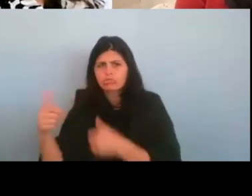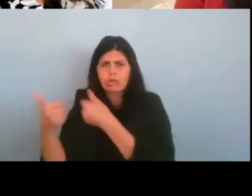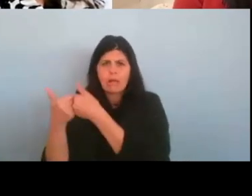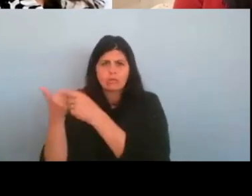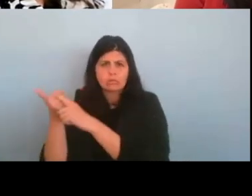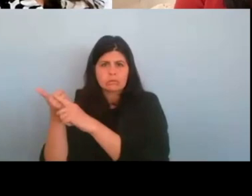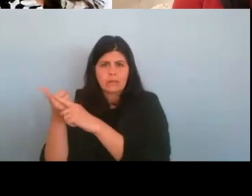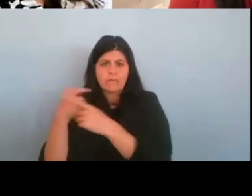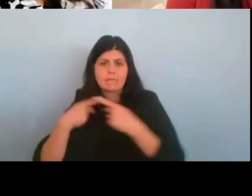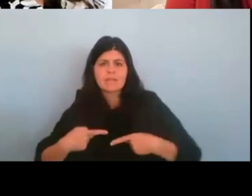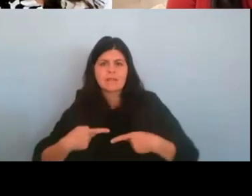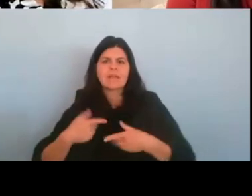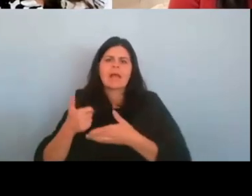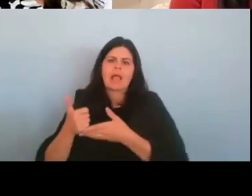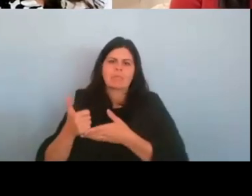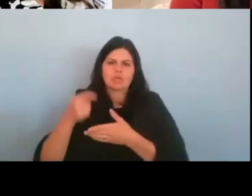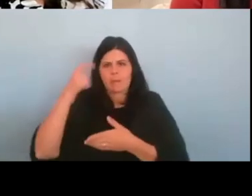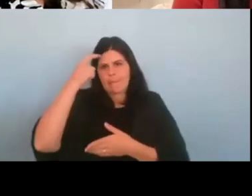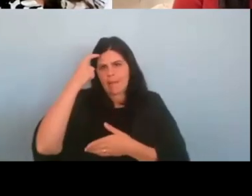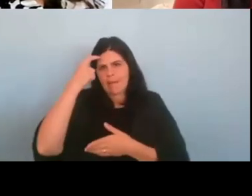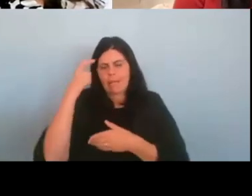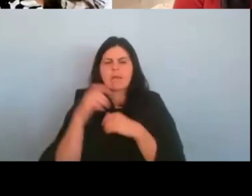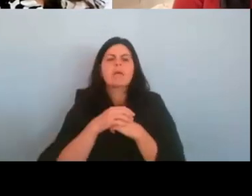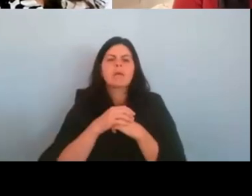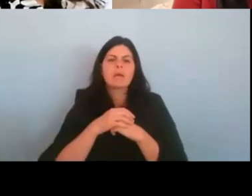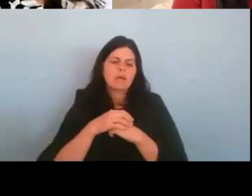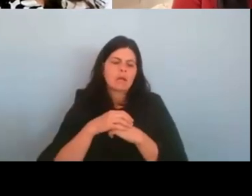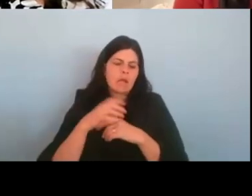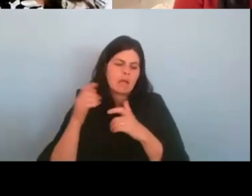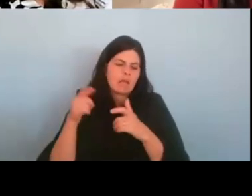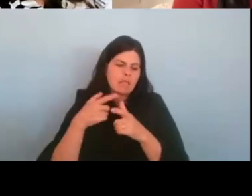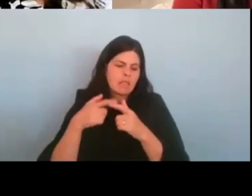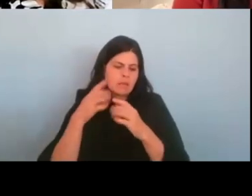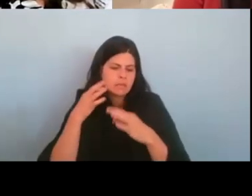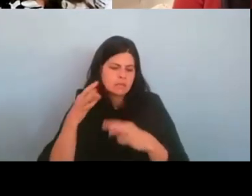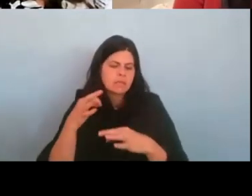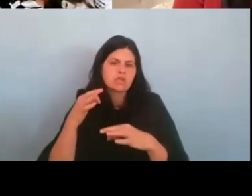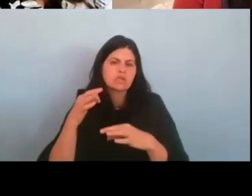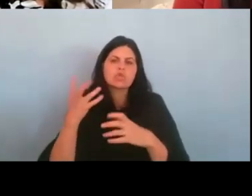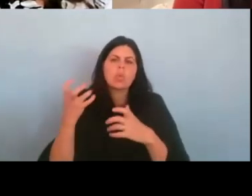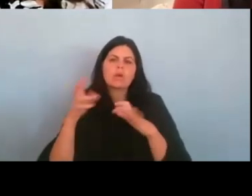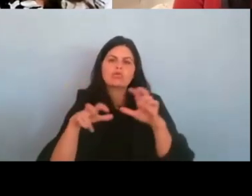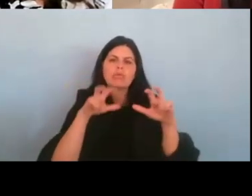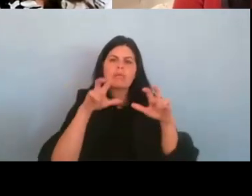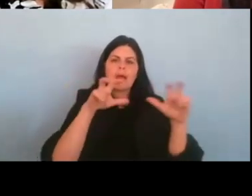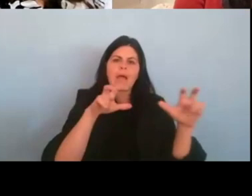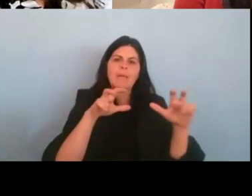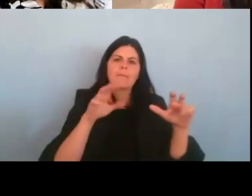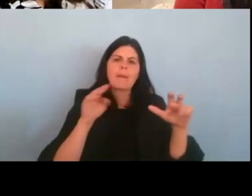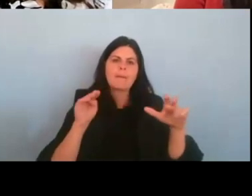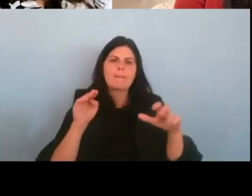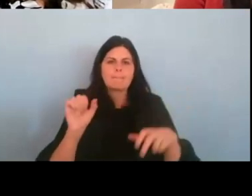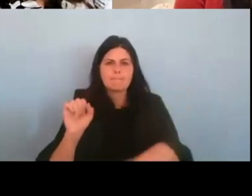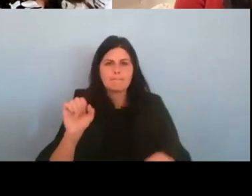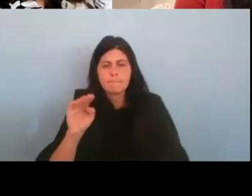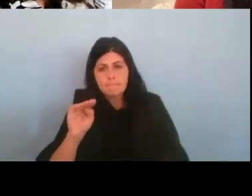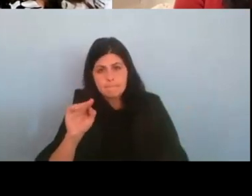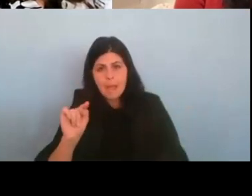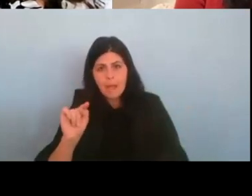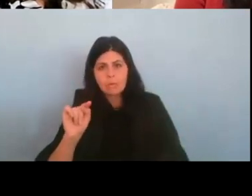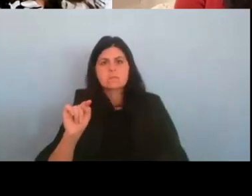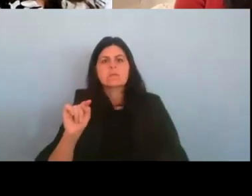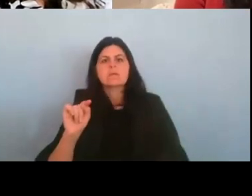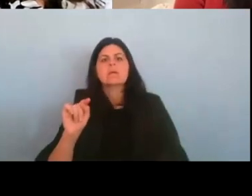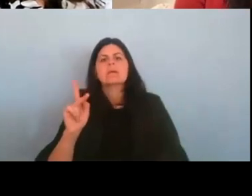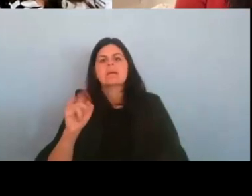mentally. So then she decided to, uh, she wanted to climb Mount Kilimanjaro, which is the tallest freestanding mountain